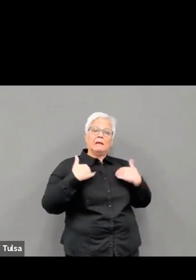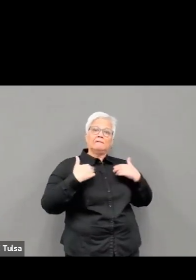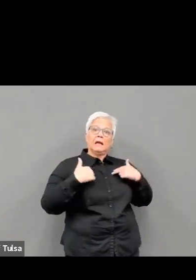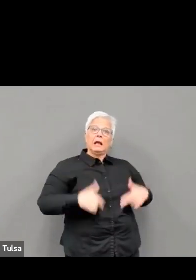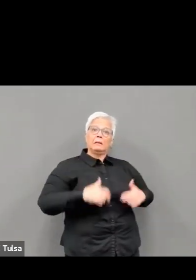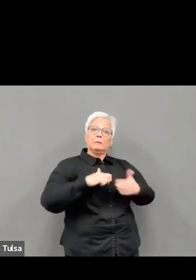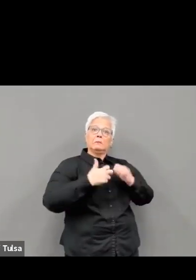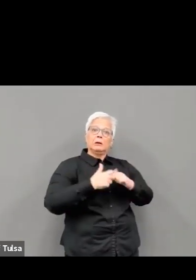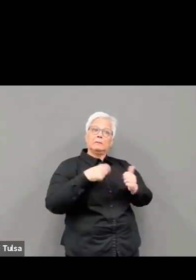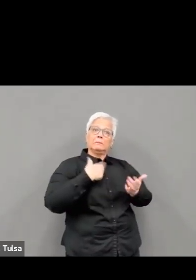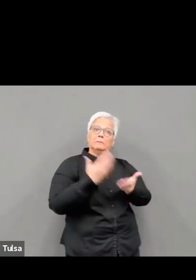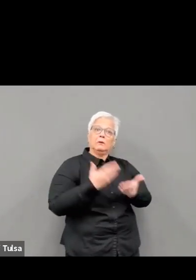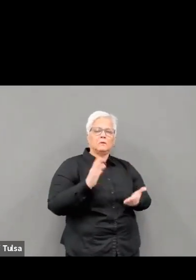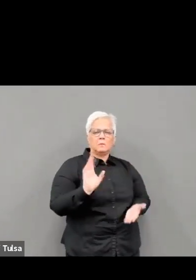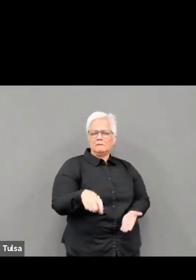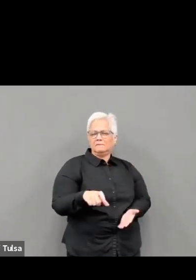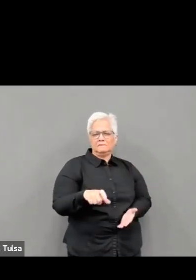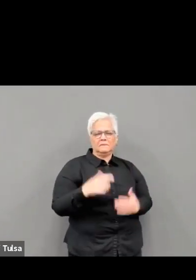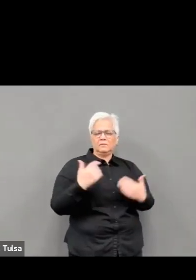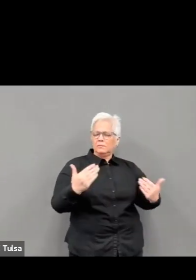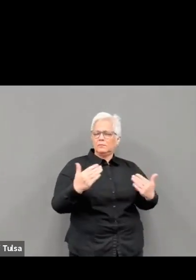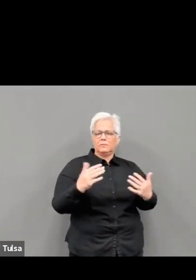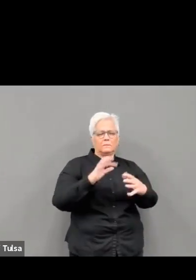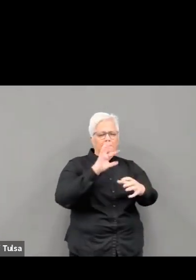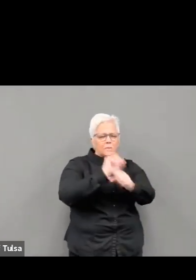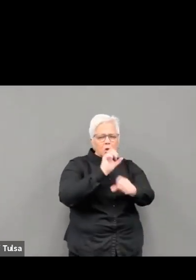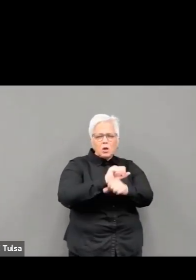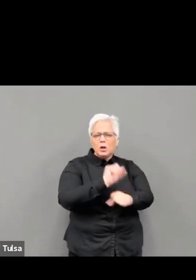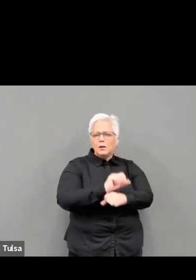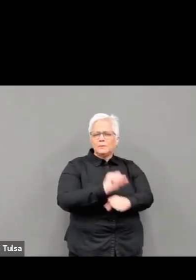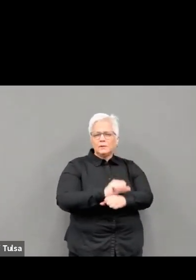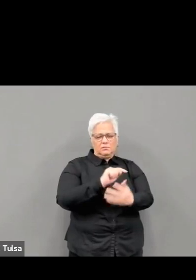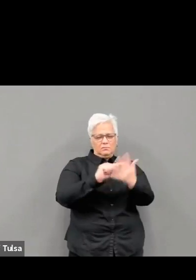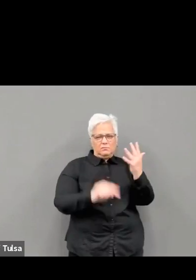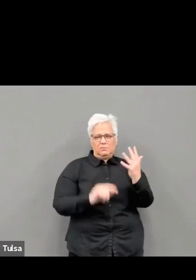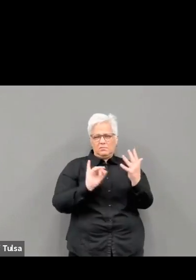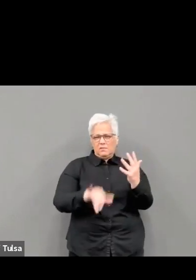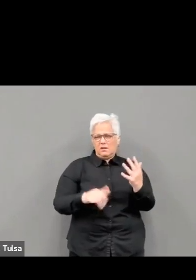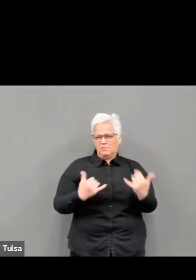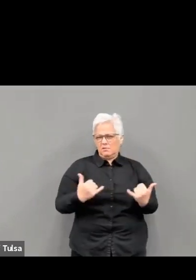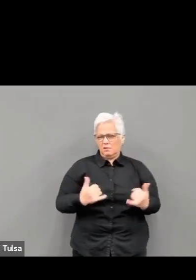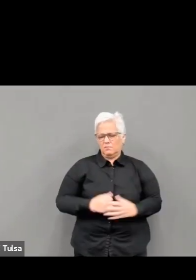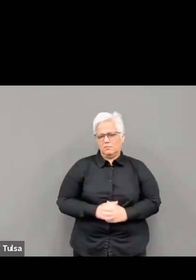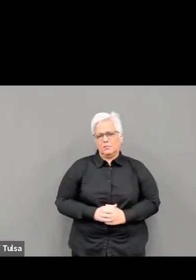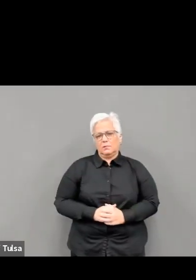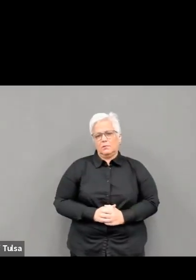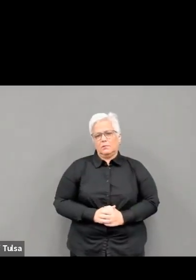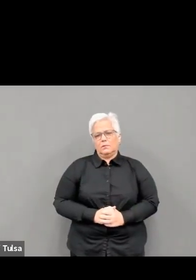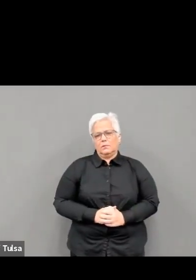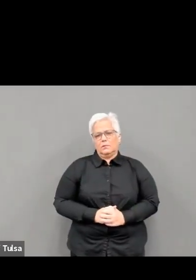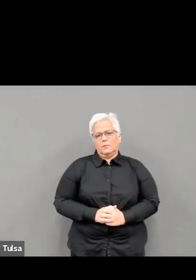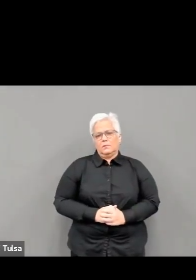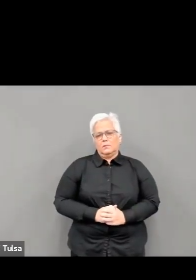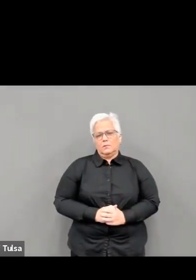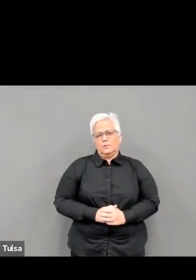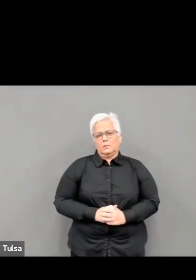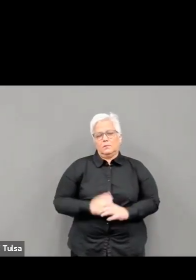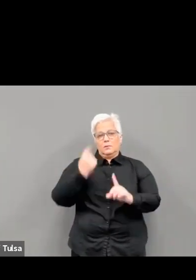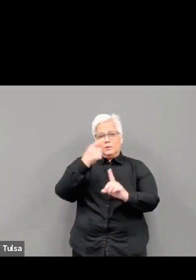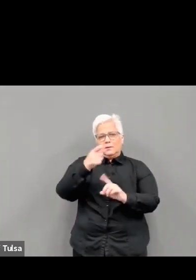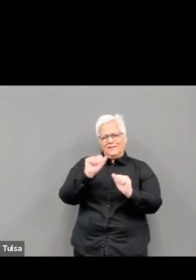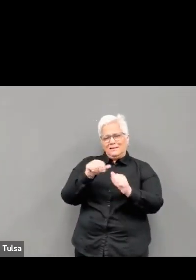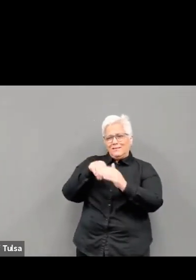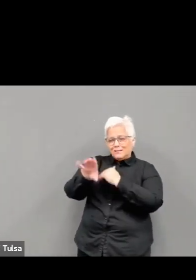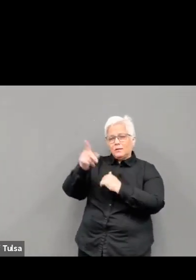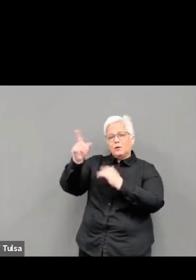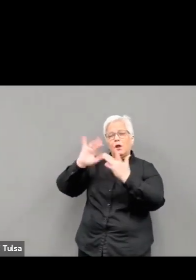may use your medical records and history to determine if you're eligible. It's important for everyone to be truthful and honest about your health status when registering